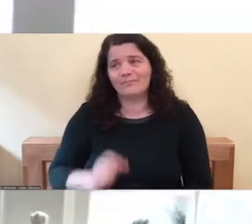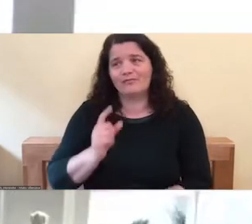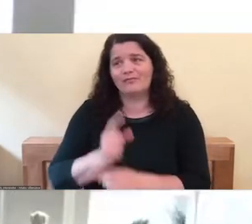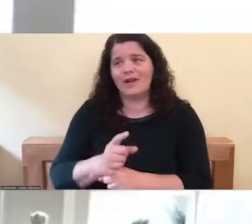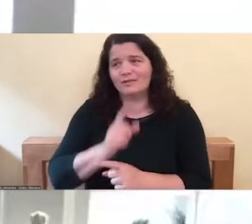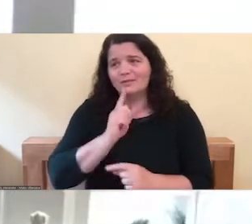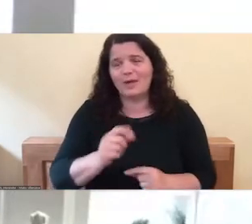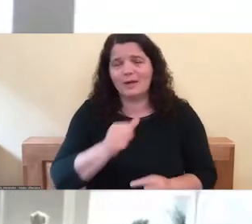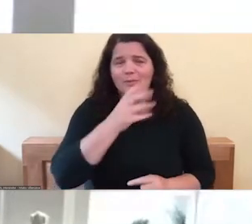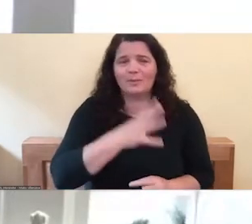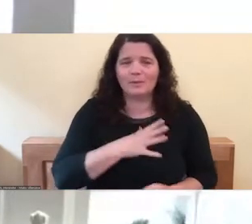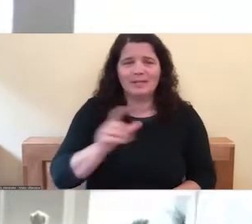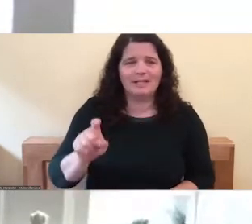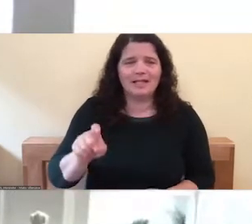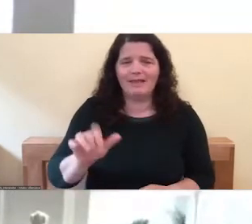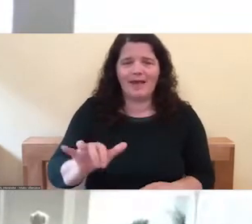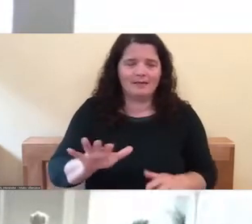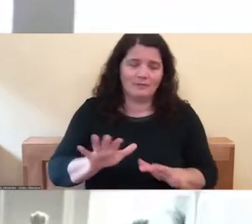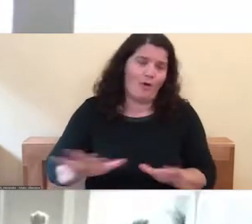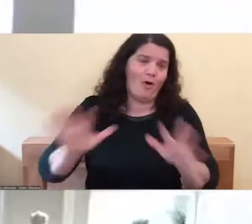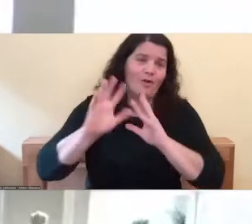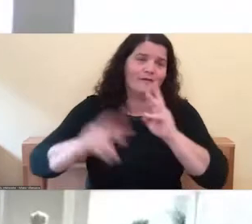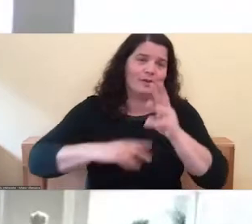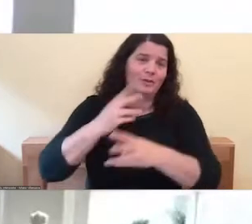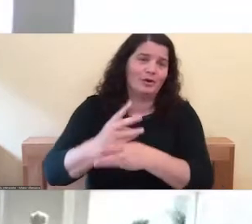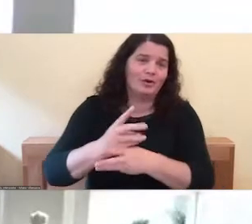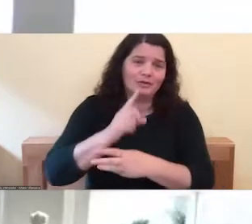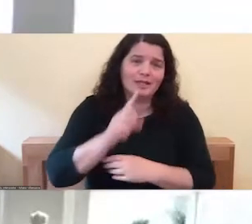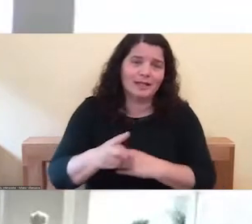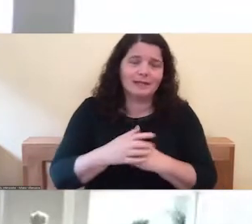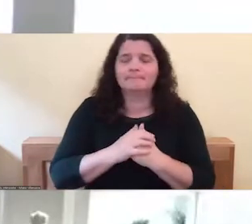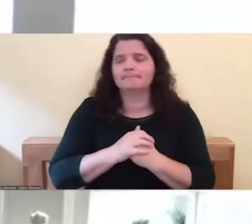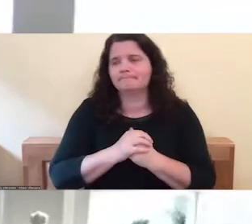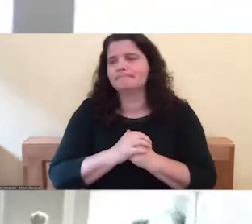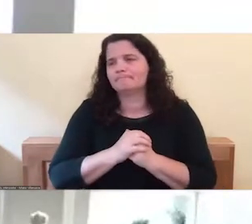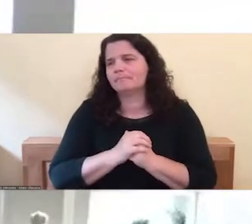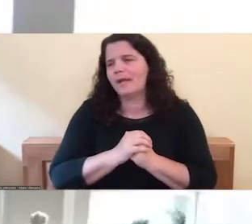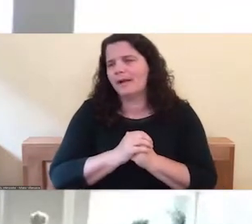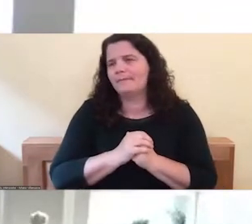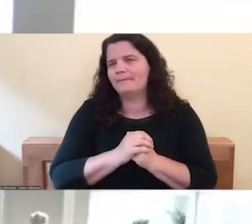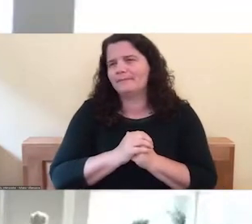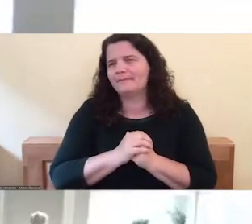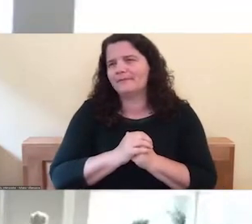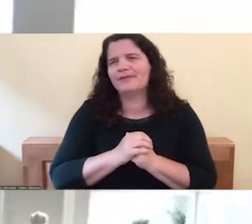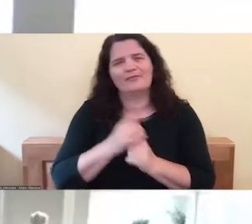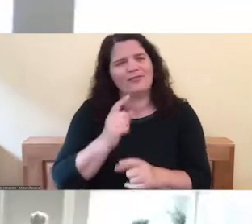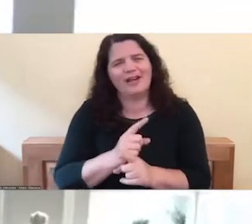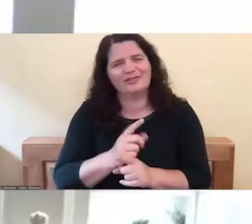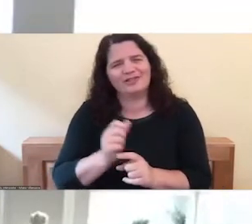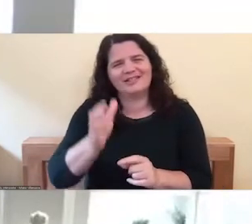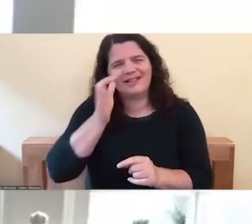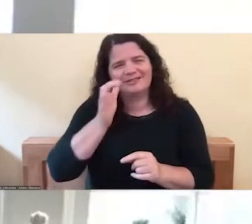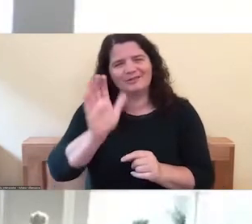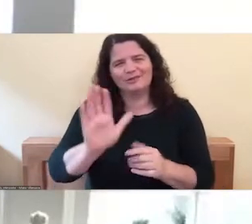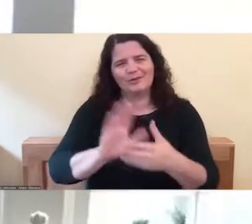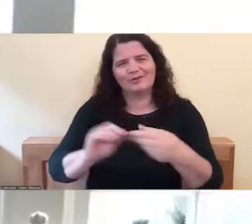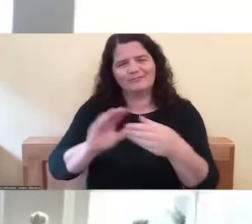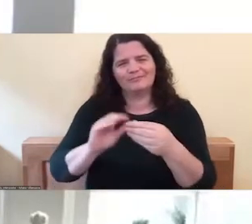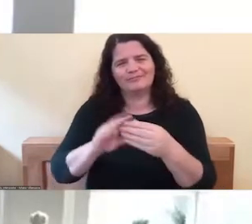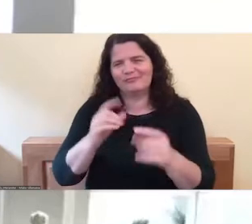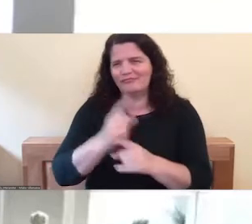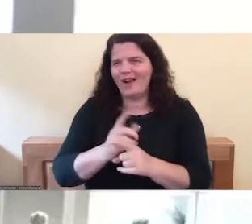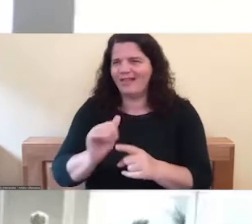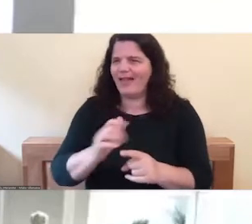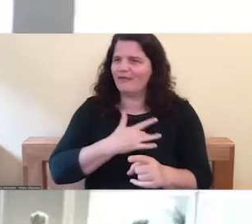much, um, all around the world, really. And that's, um, you know, just hearing you speak right now, it really resonates